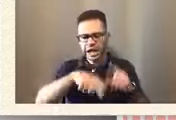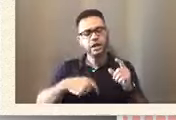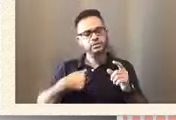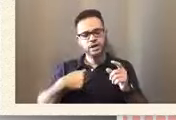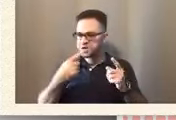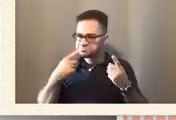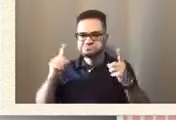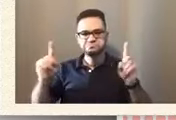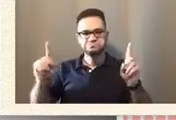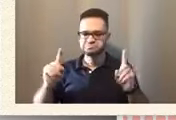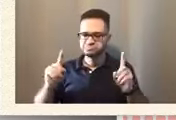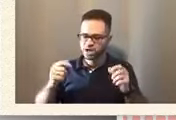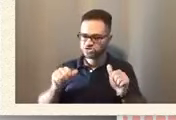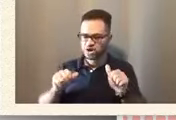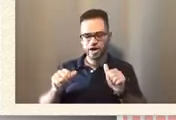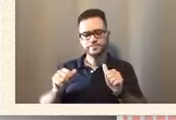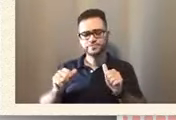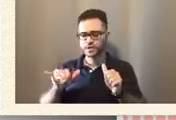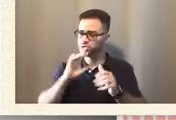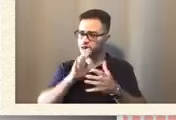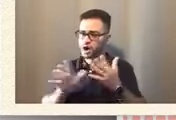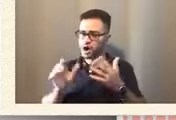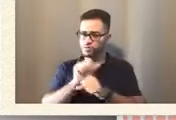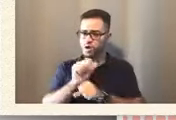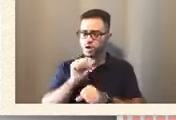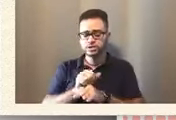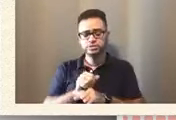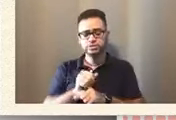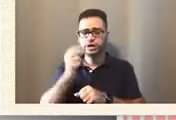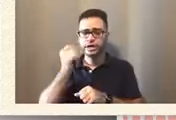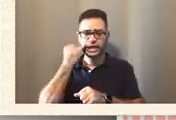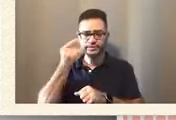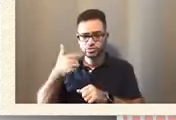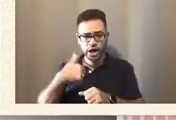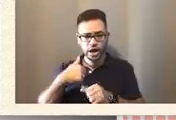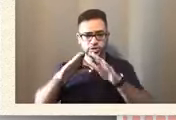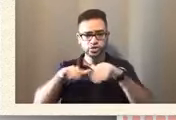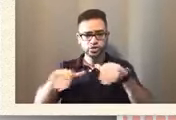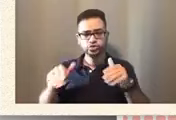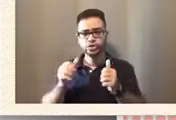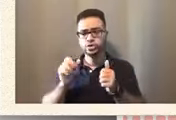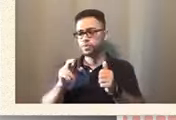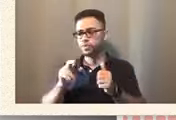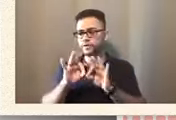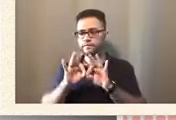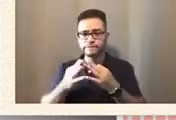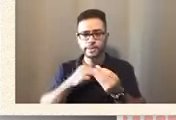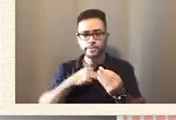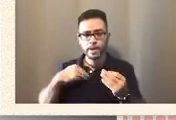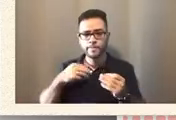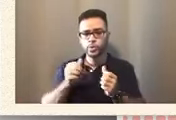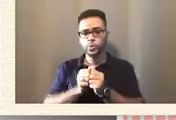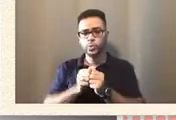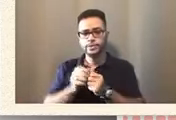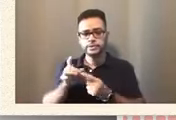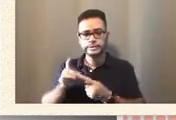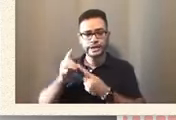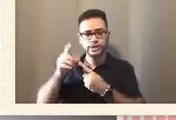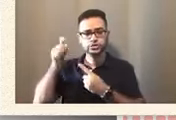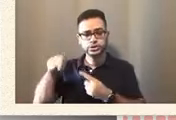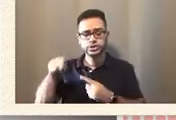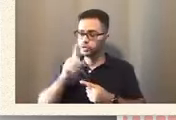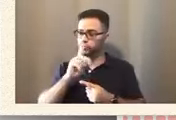any parent out there with a kid with special needs or family member with special needs like Alison has, it's very emotional.